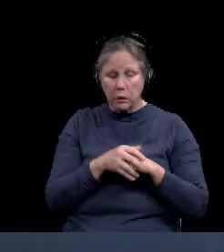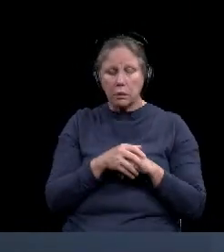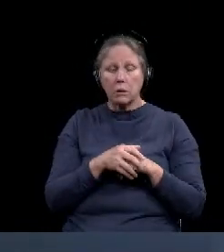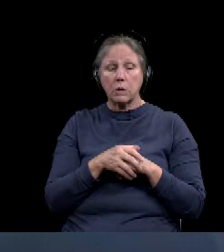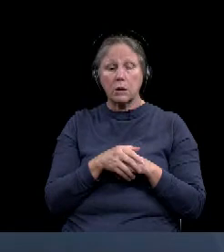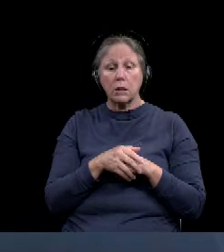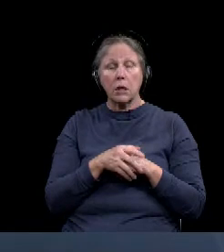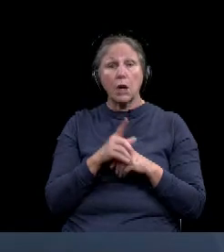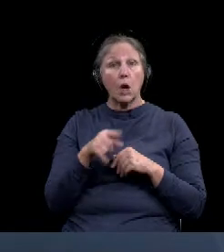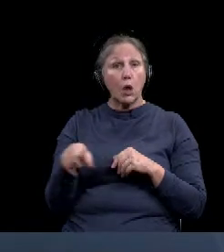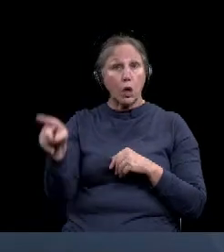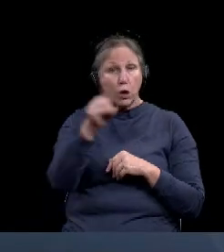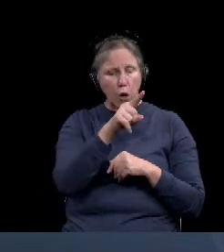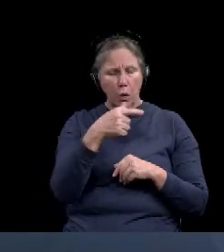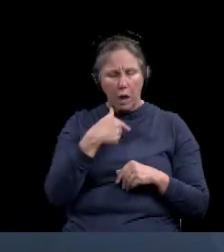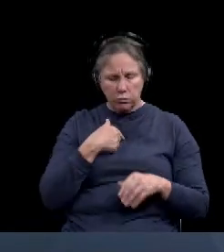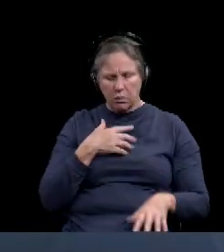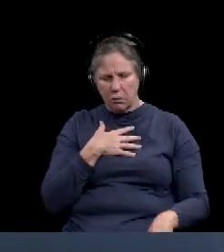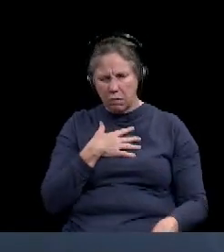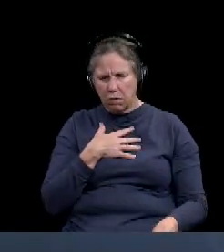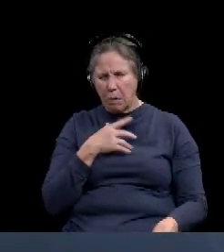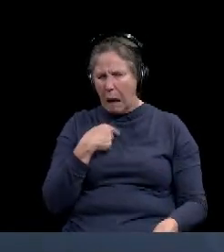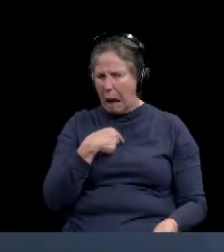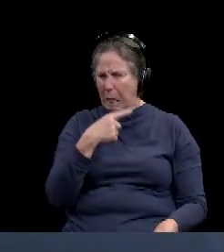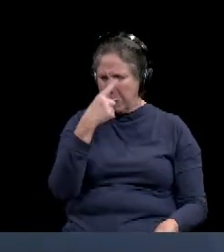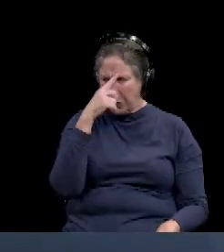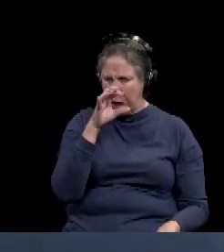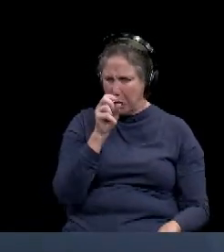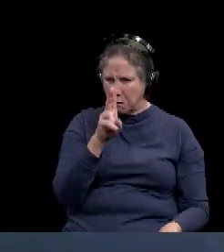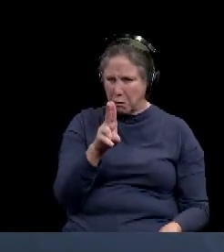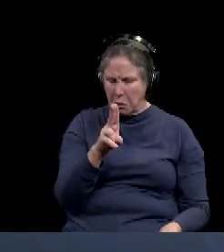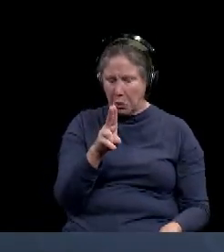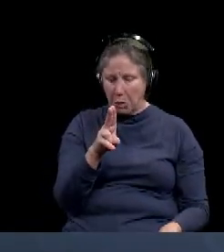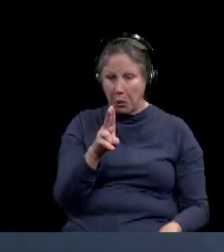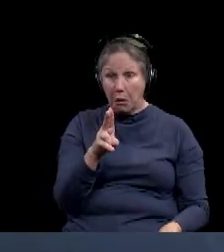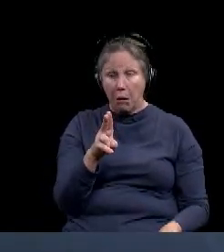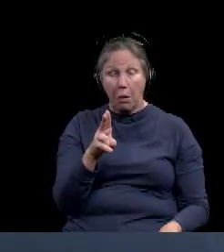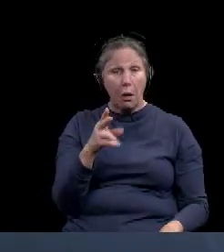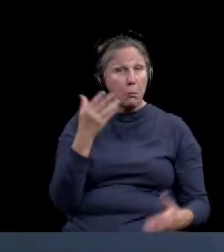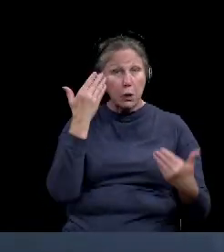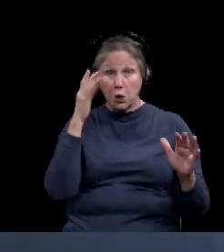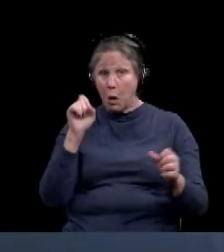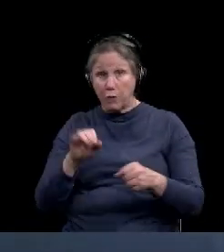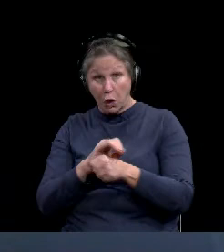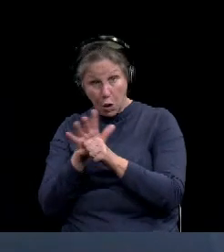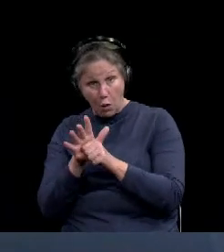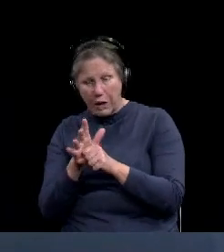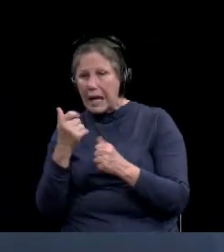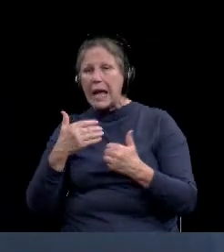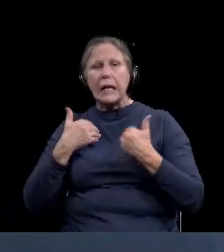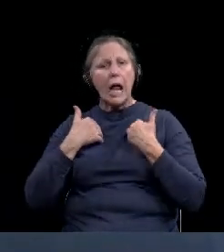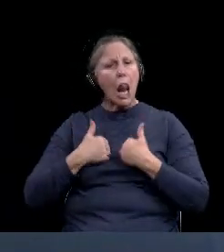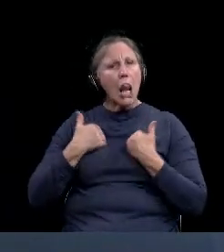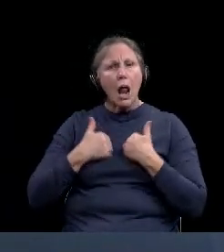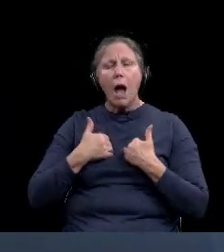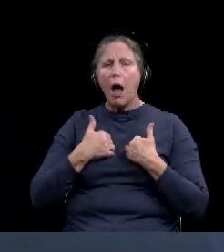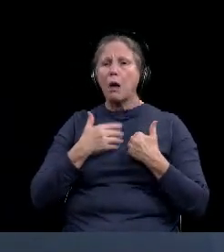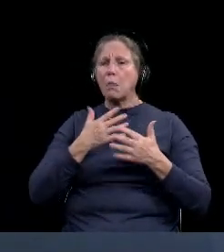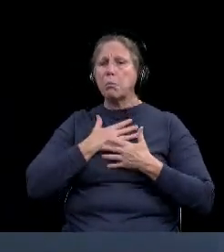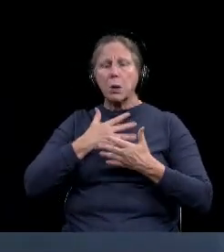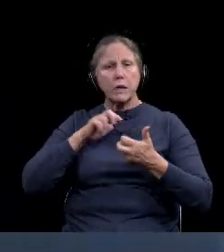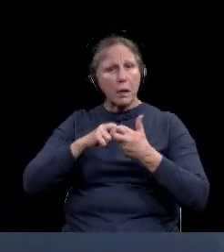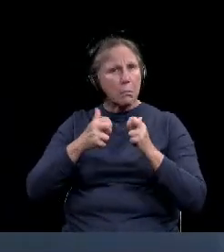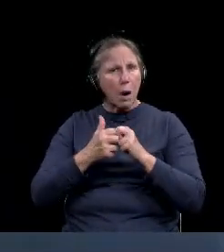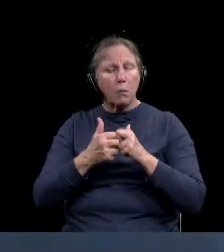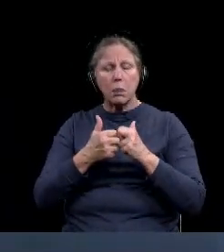if you have symptoms that you think could be due to either the flu or coronavirus or any other respiratory illness, if you feel ill at